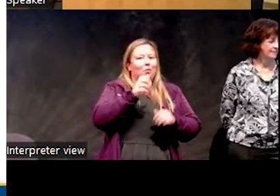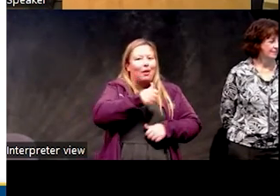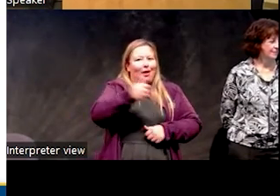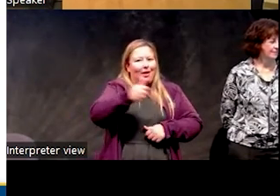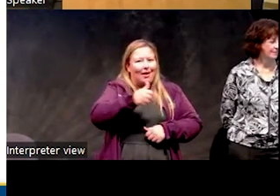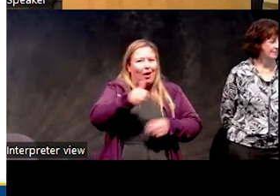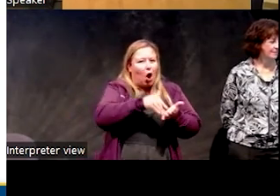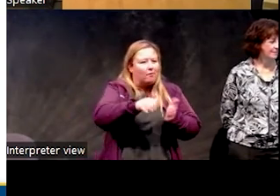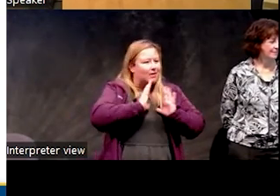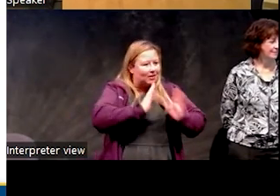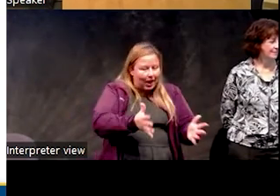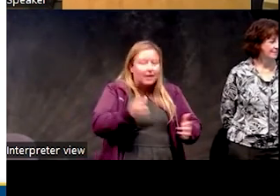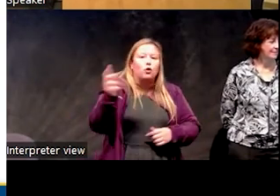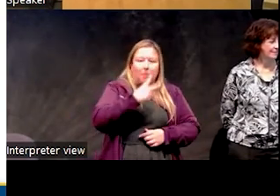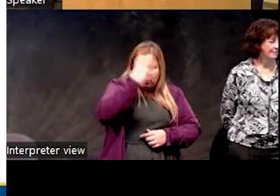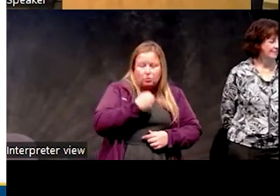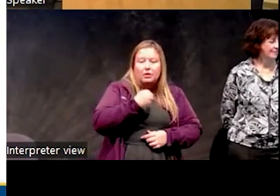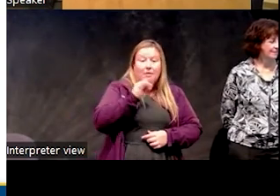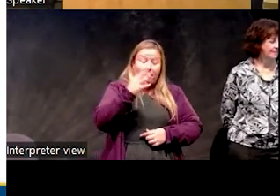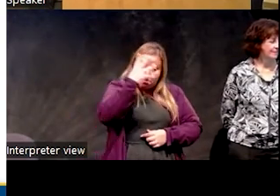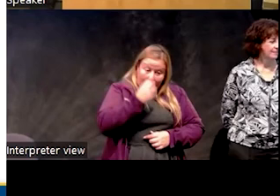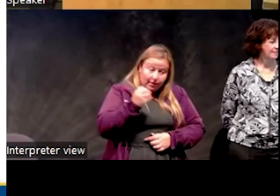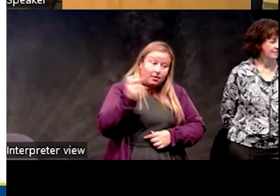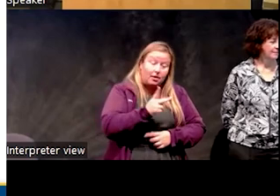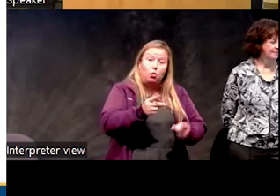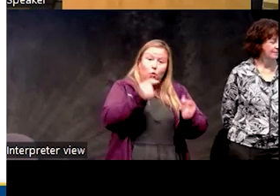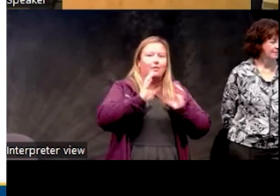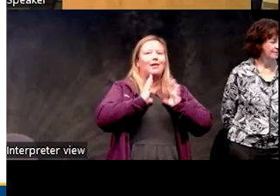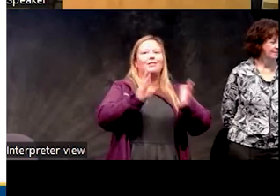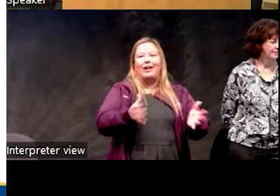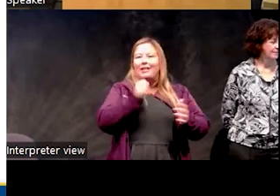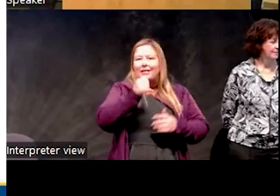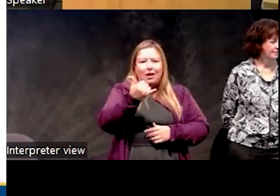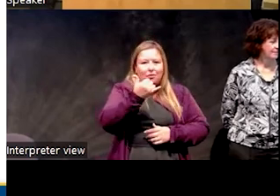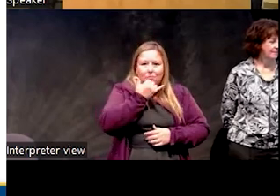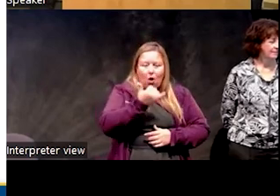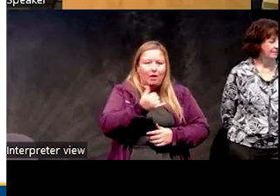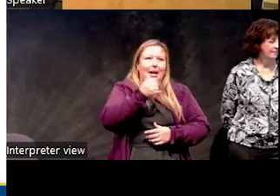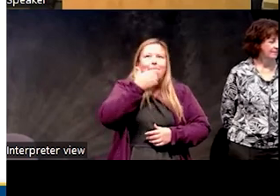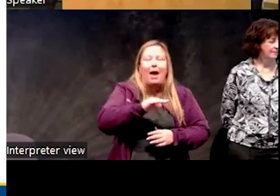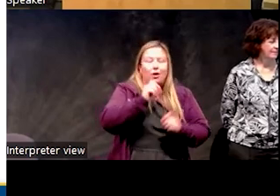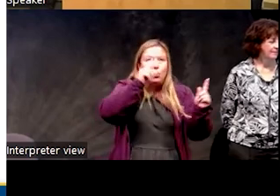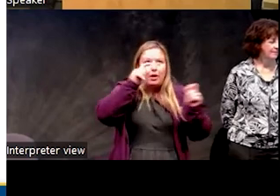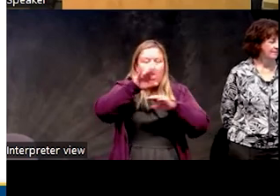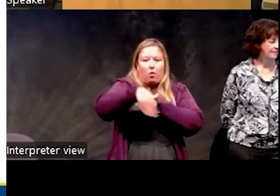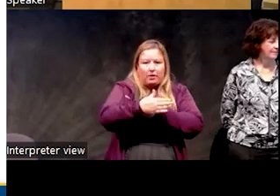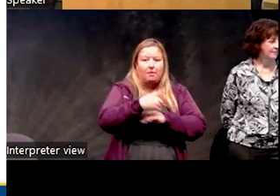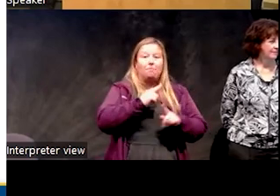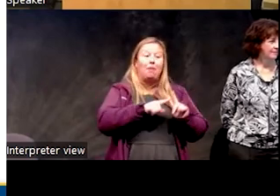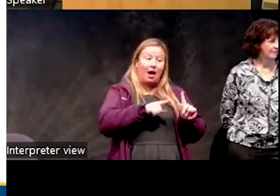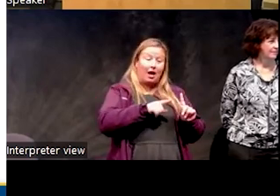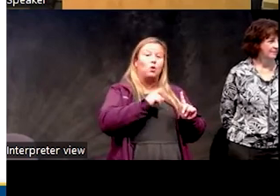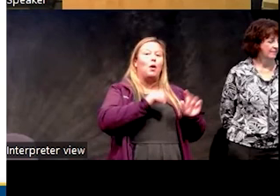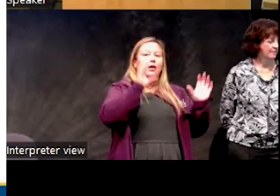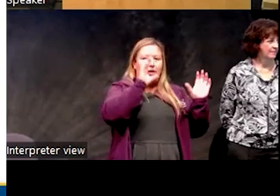to bed and hopefully fall asleep quickly, then that is what it is. And there's nothing inherently wrong about getting up to pee multiple times a night. When it turns into the